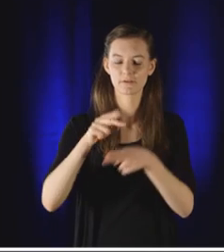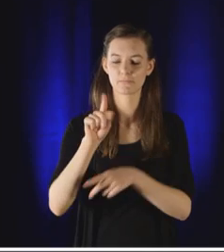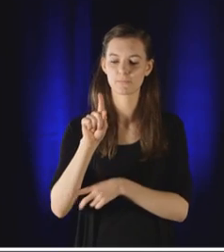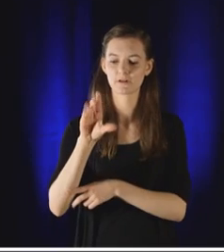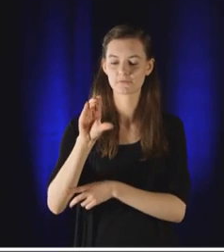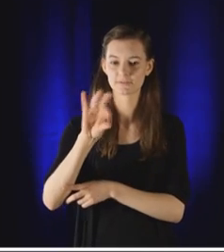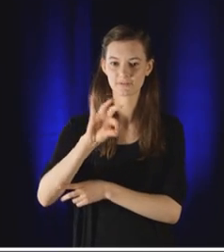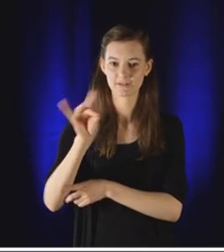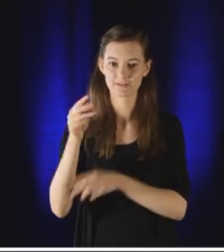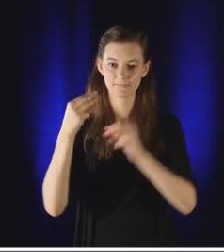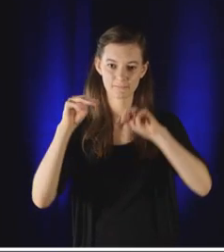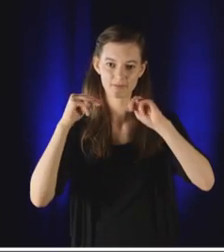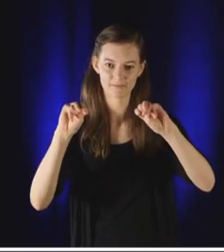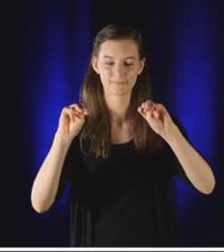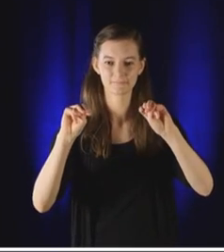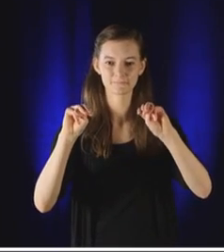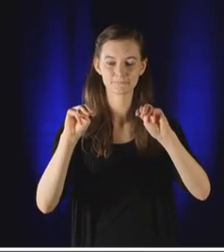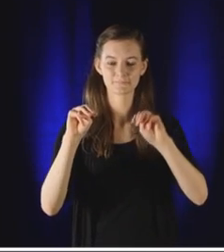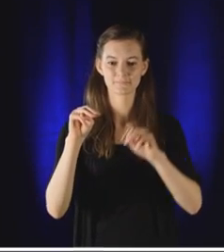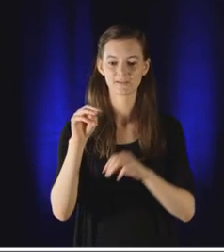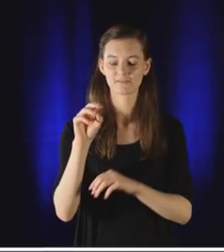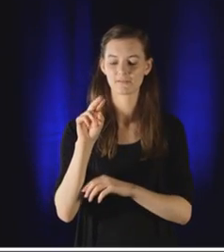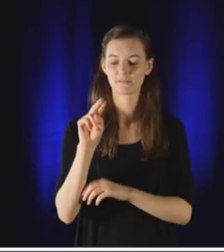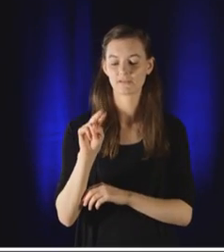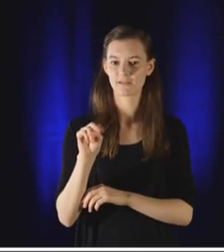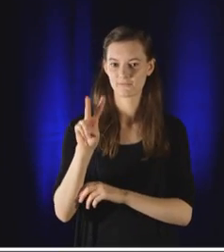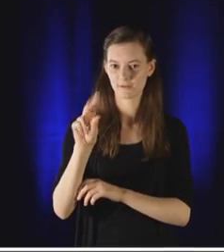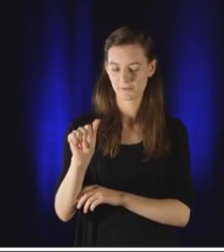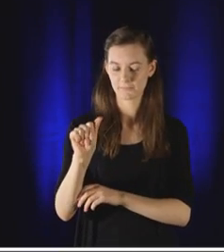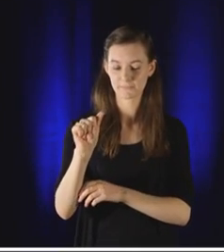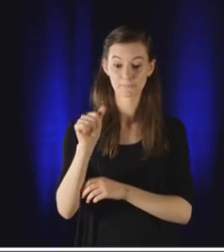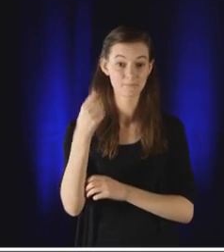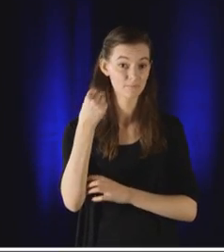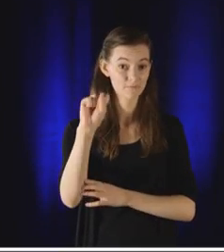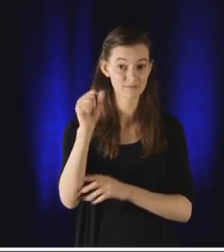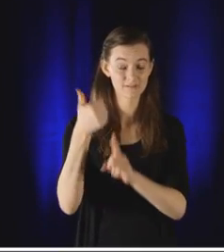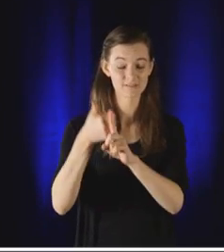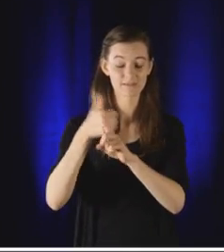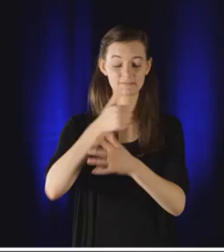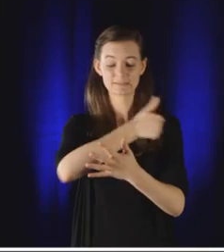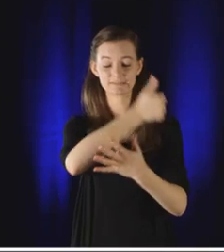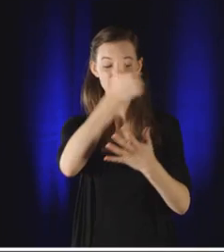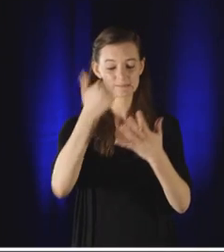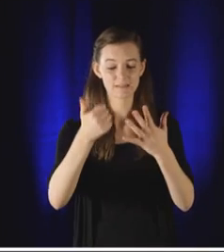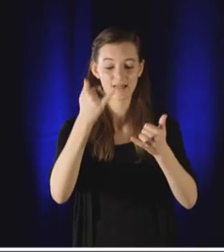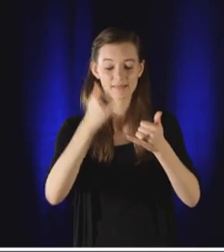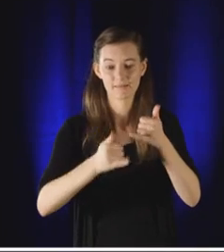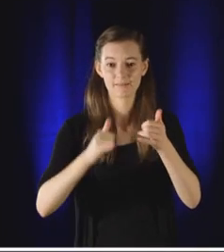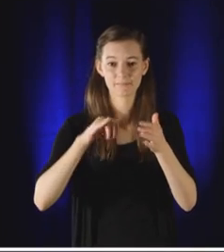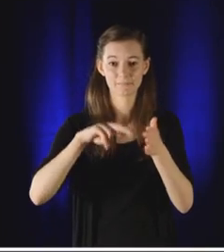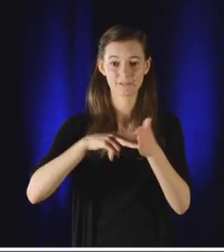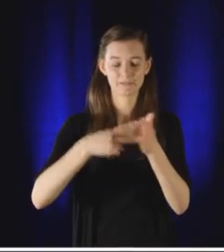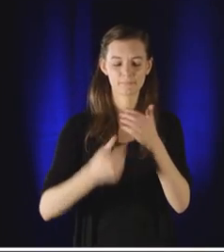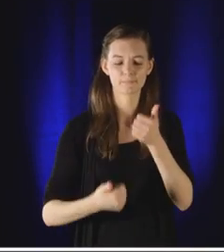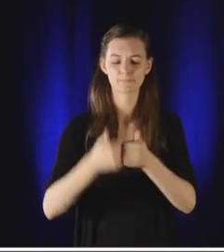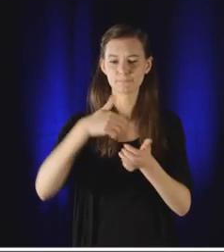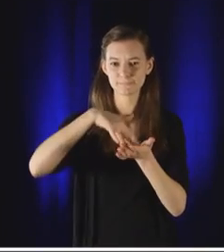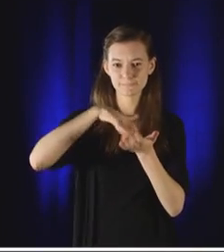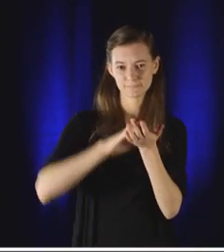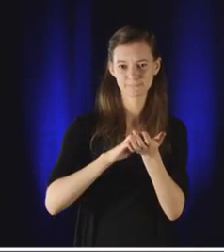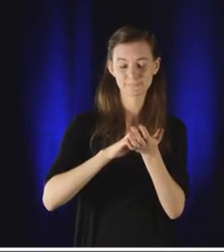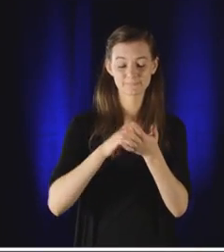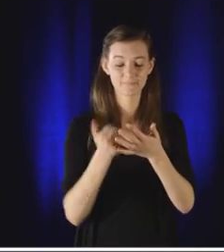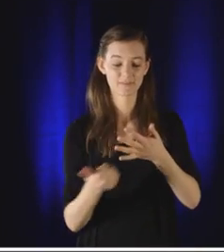198 methods of non-violent action. Protest is only one of these methods, and it's the weakest one.